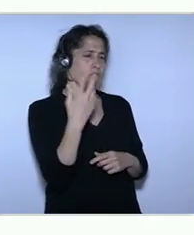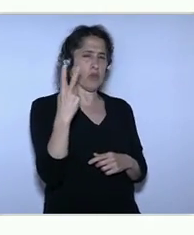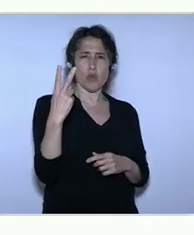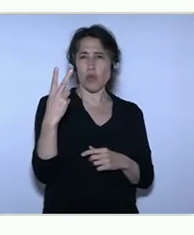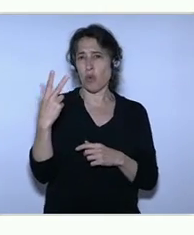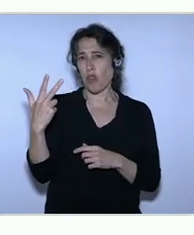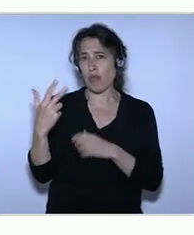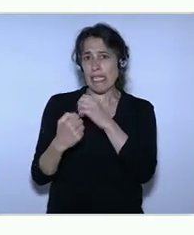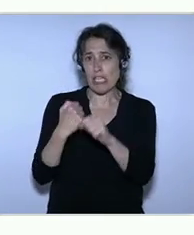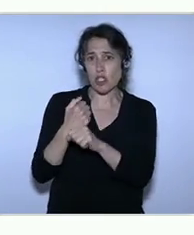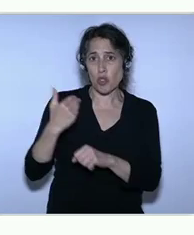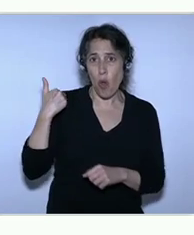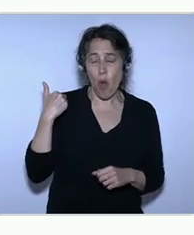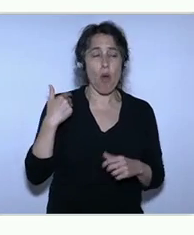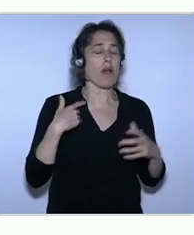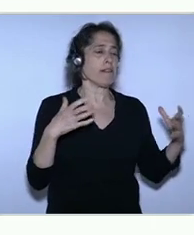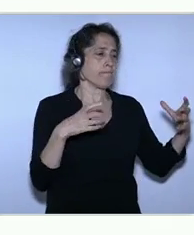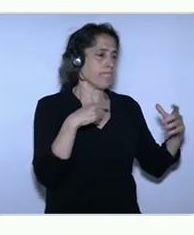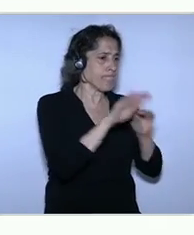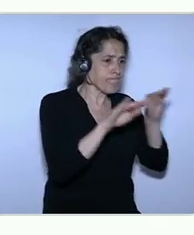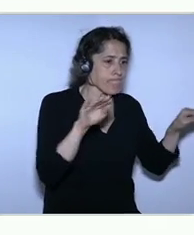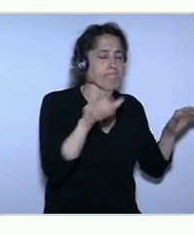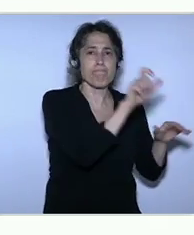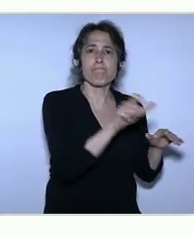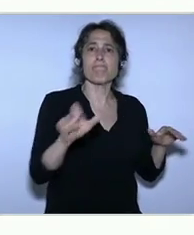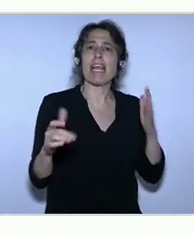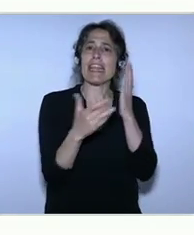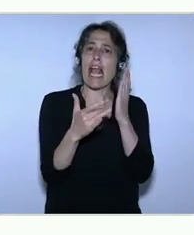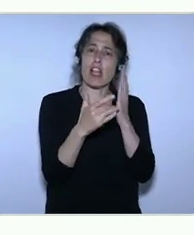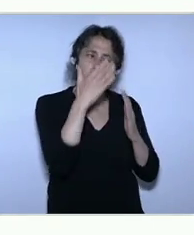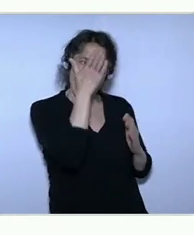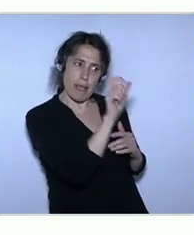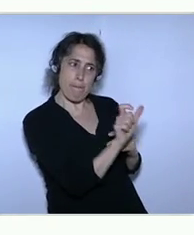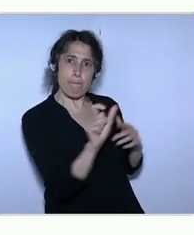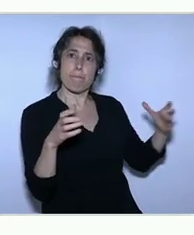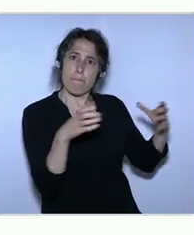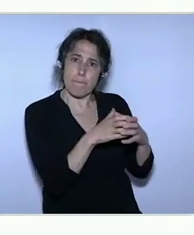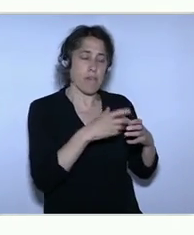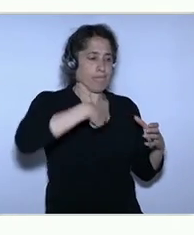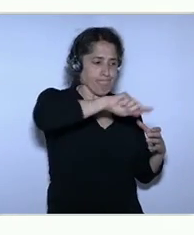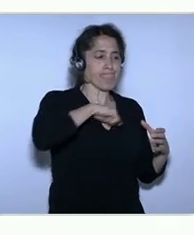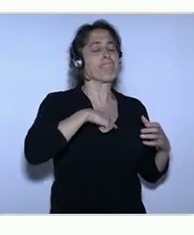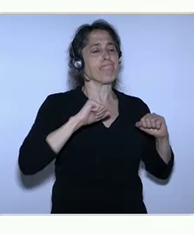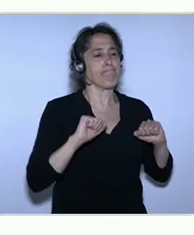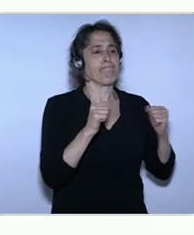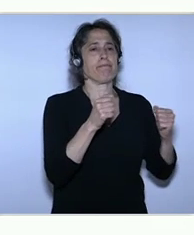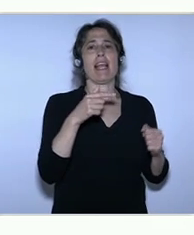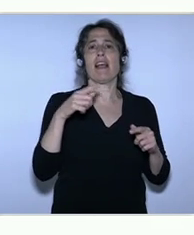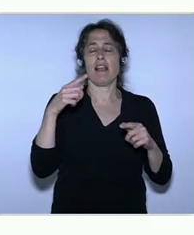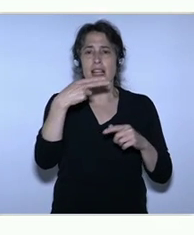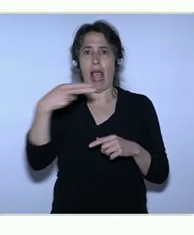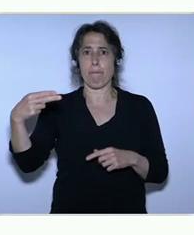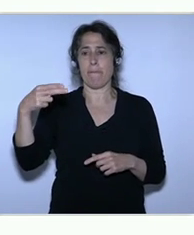up Tech Hub Riga. It's a branch of London's Tech Hub, and it's become the center of the startup ecosystem here,